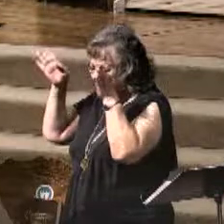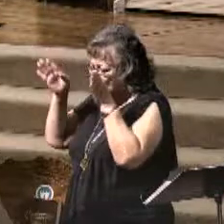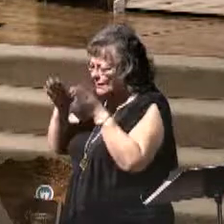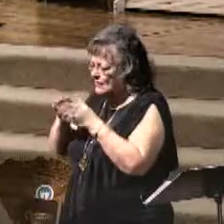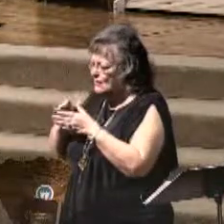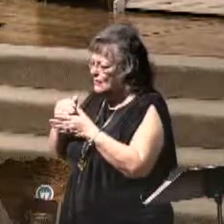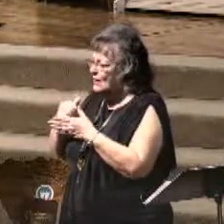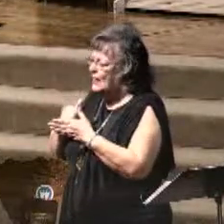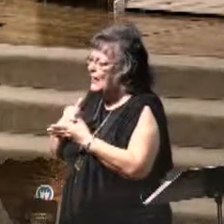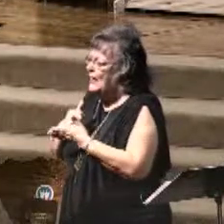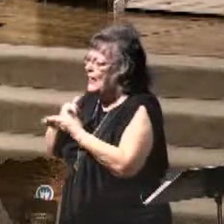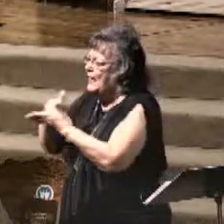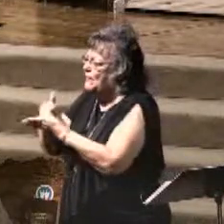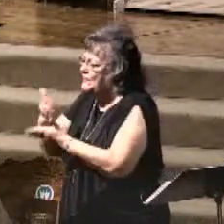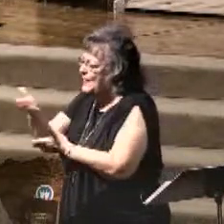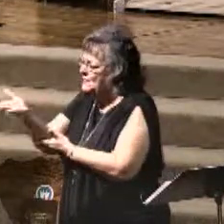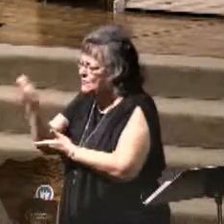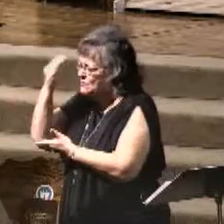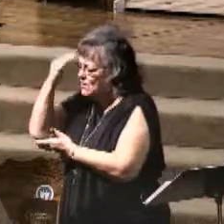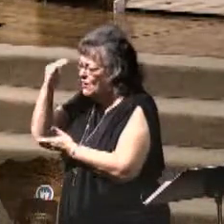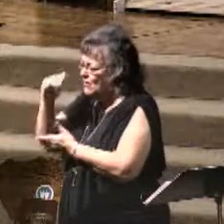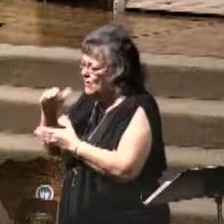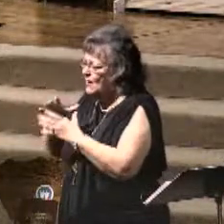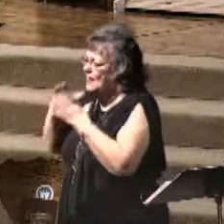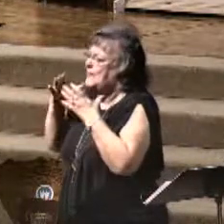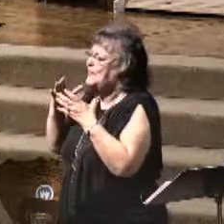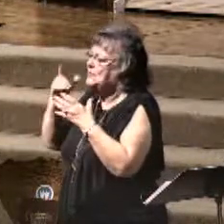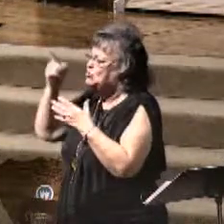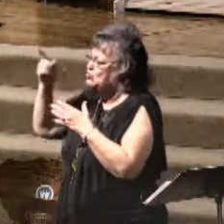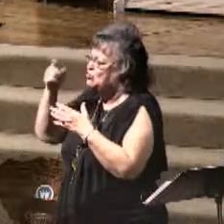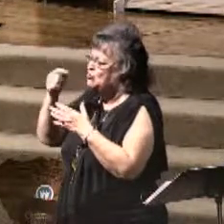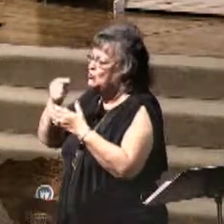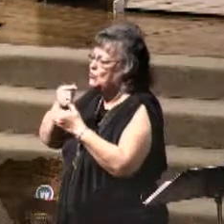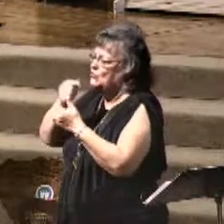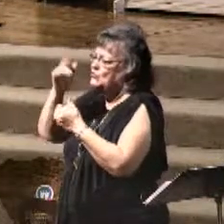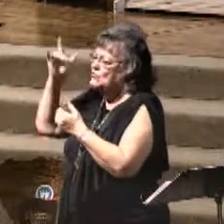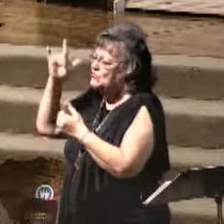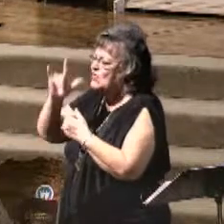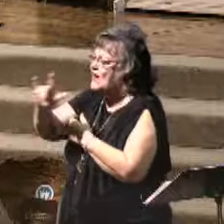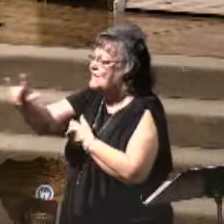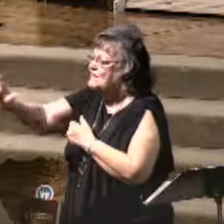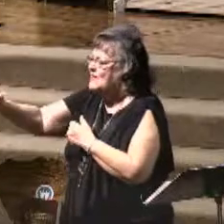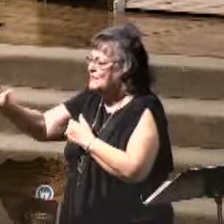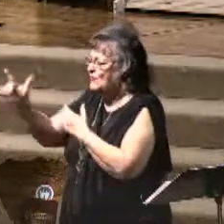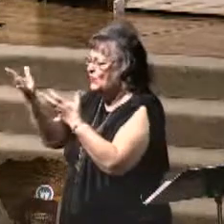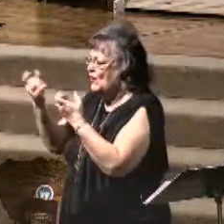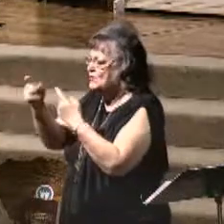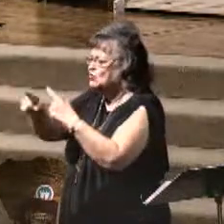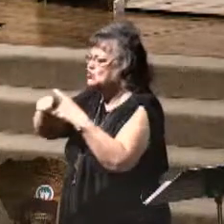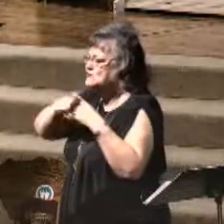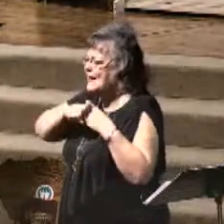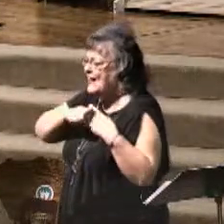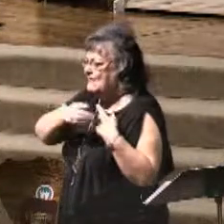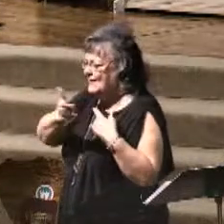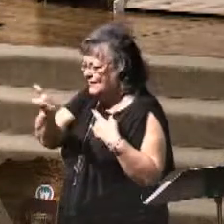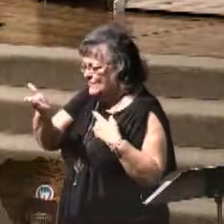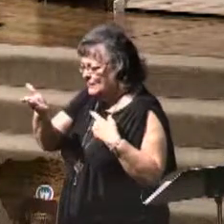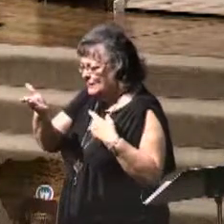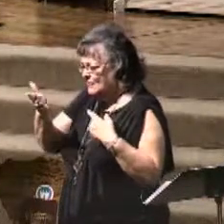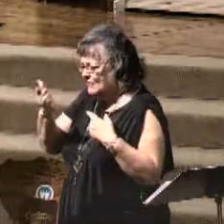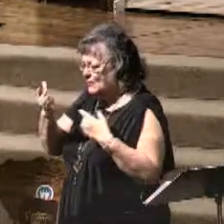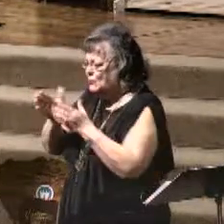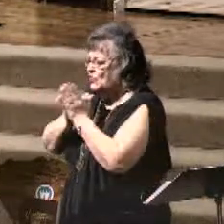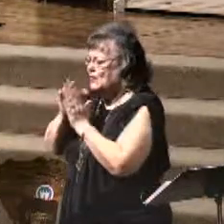and how much you want to save them. And Lord, I pray that we'll take your warning to heart.